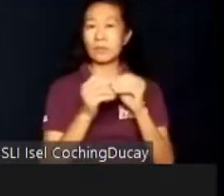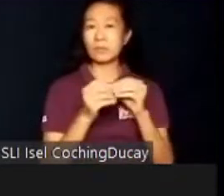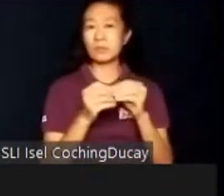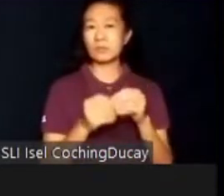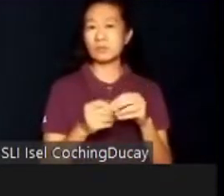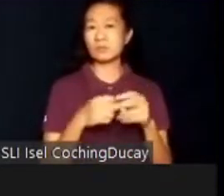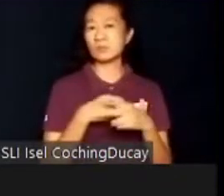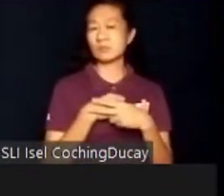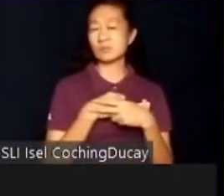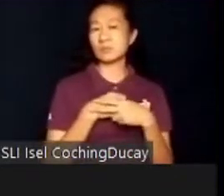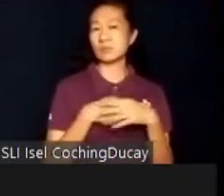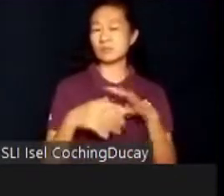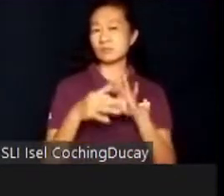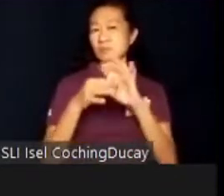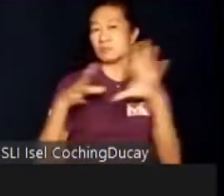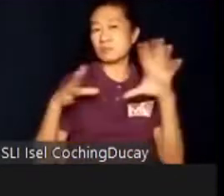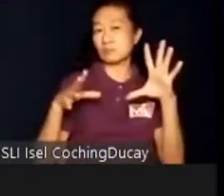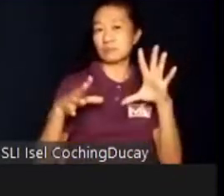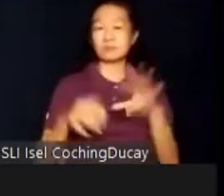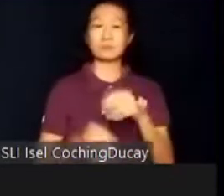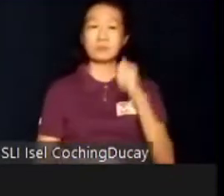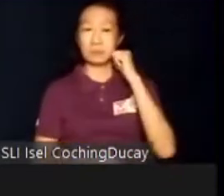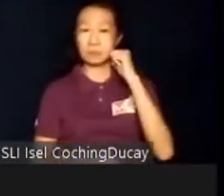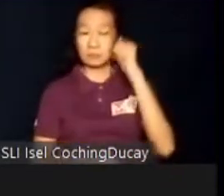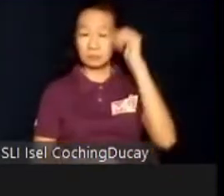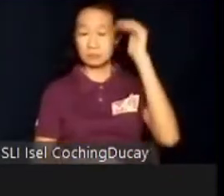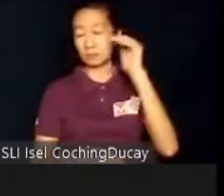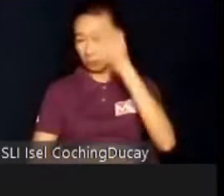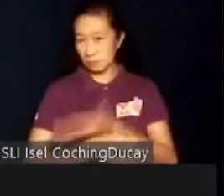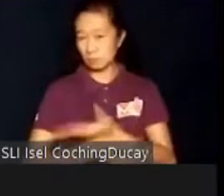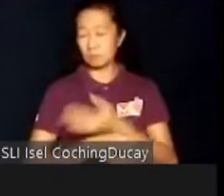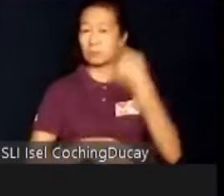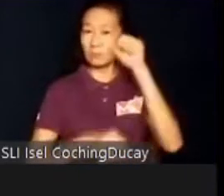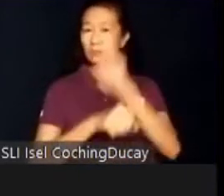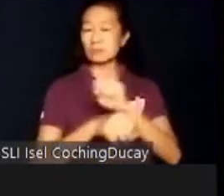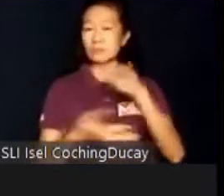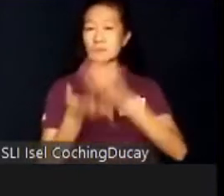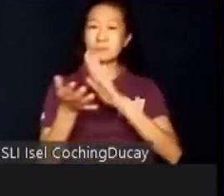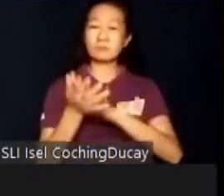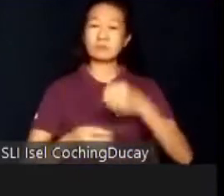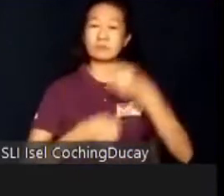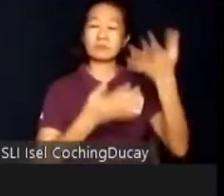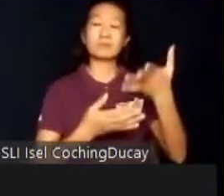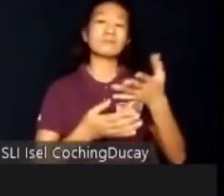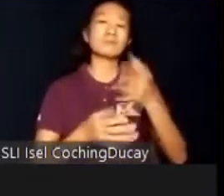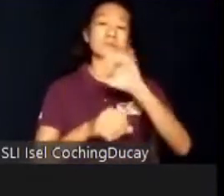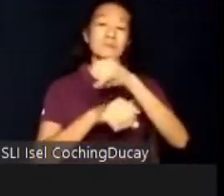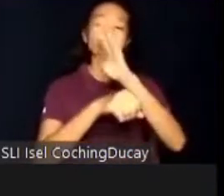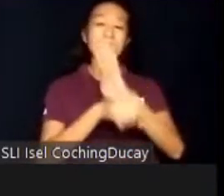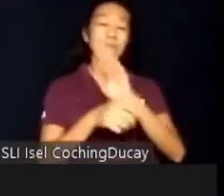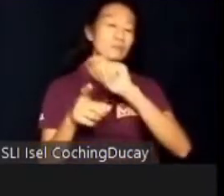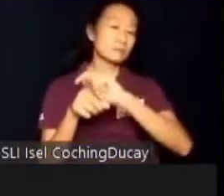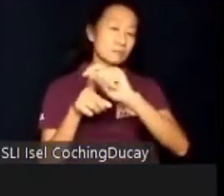about sending their daughters out for work. Schools that offer students' job training that help